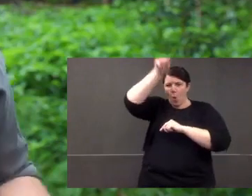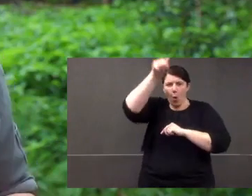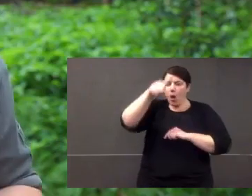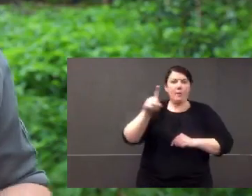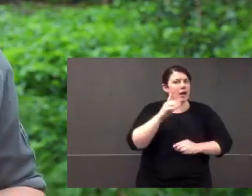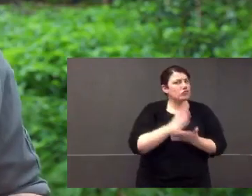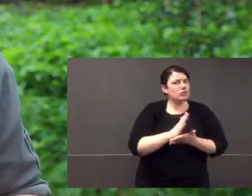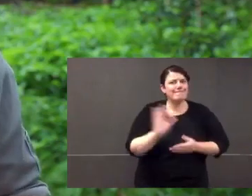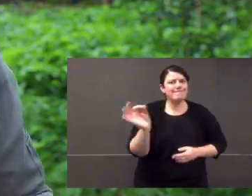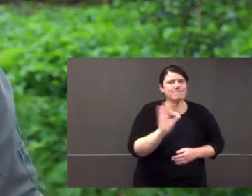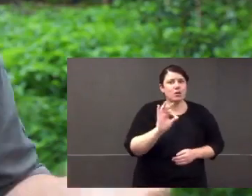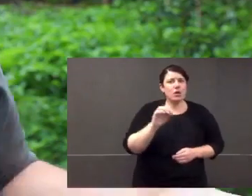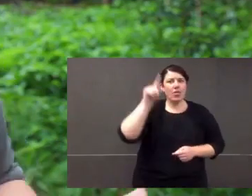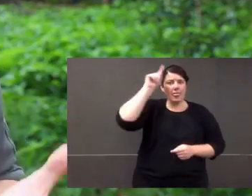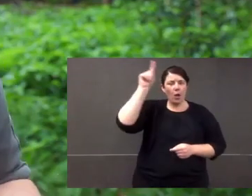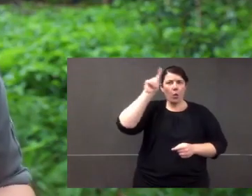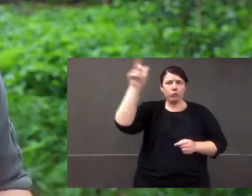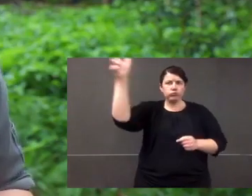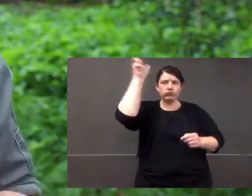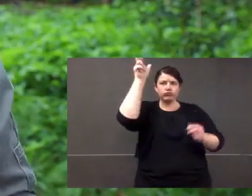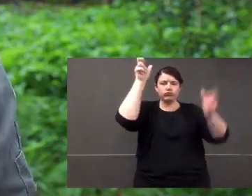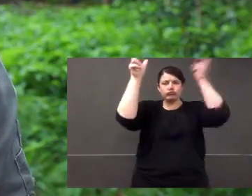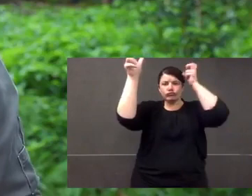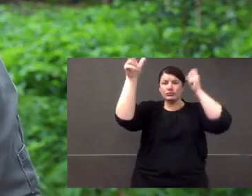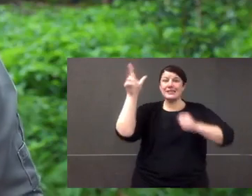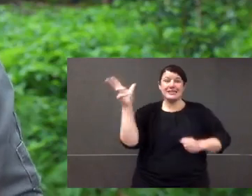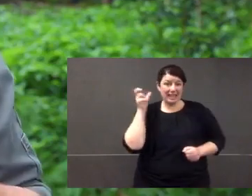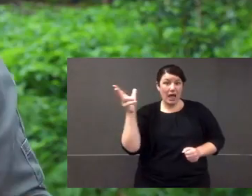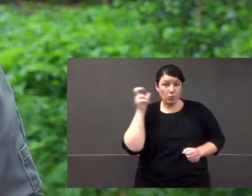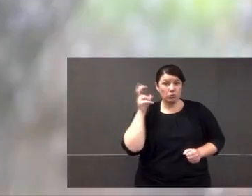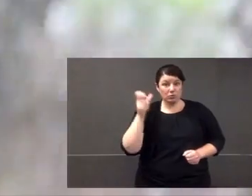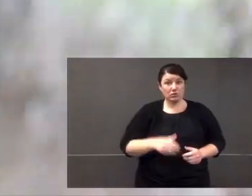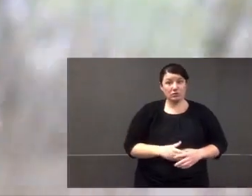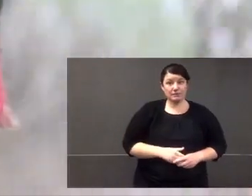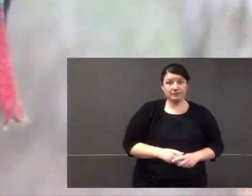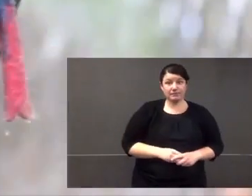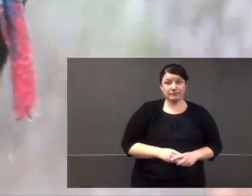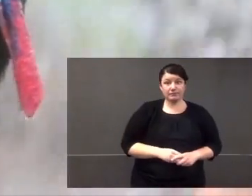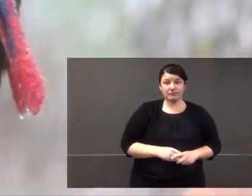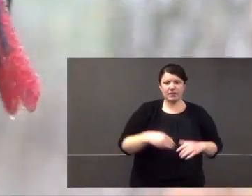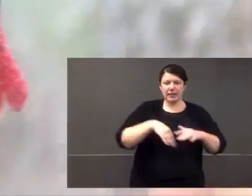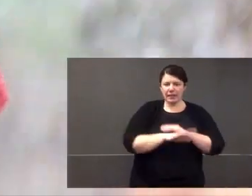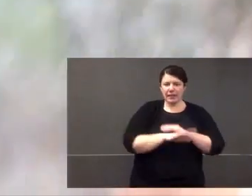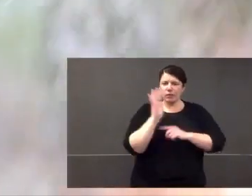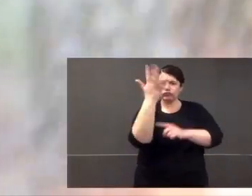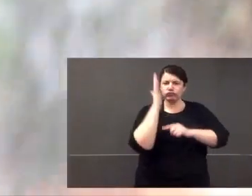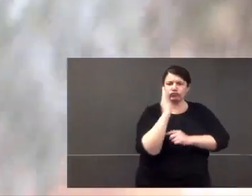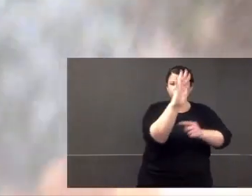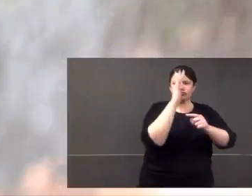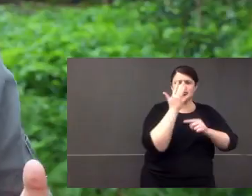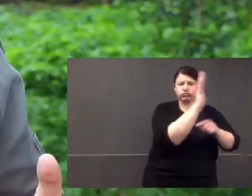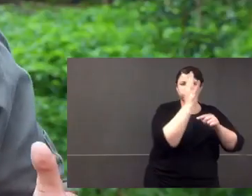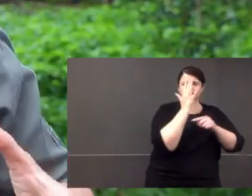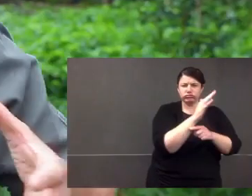Now a lot of people see it and think it's a horn, it's a weapon, but it's not. It's used to catch sound. Now in a rainforest,